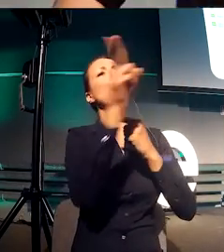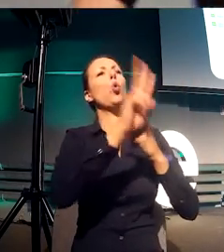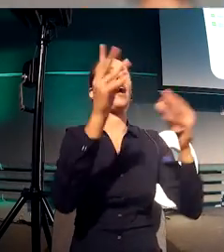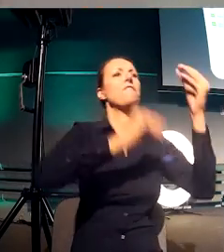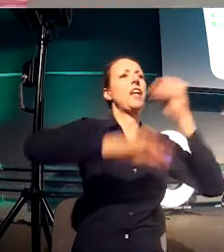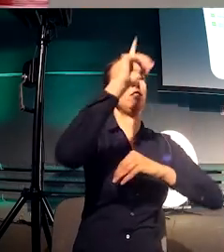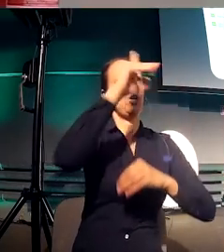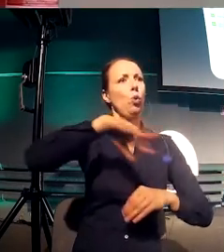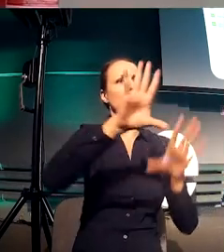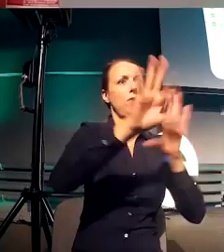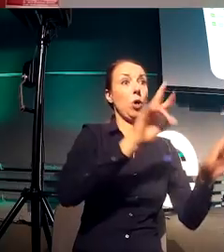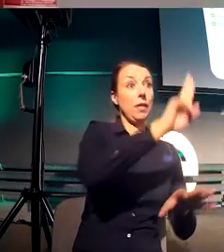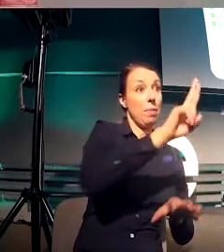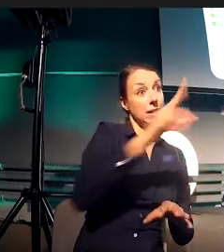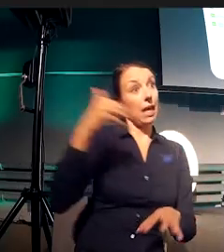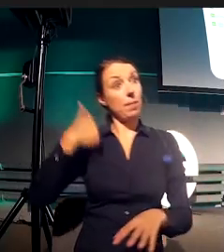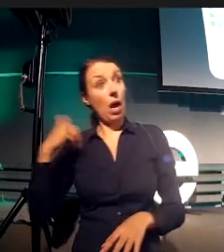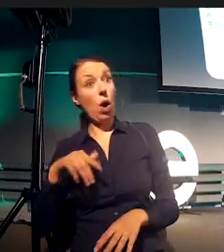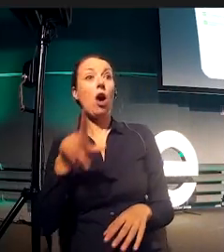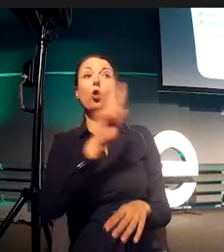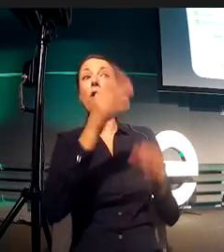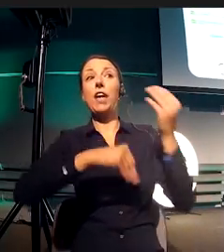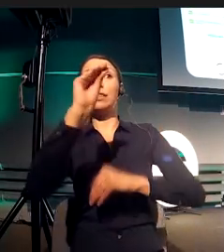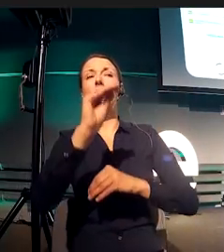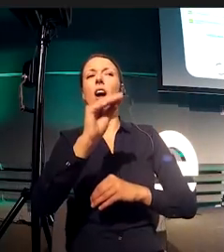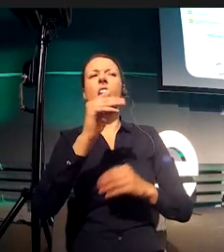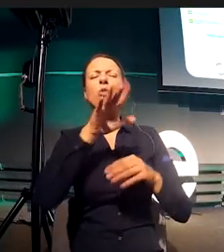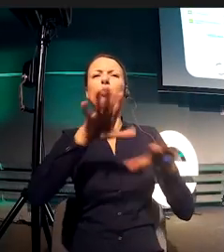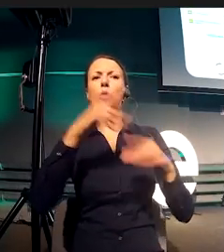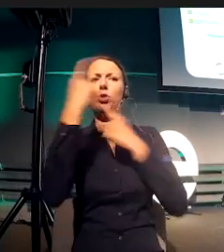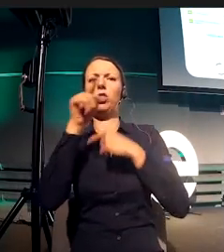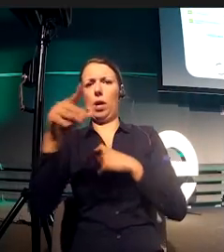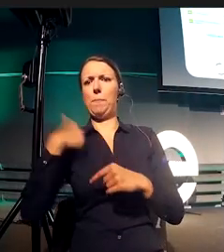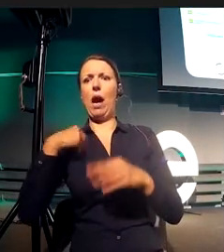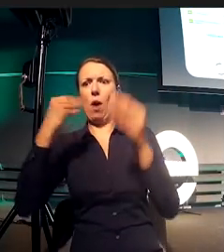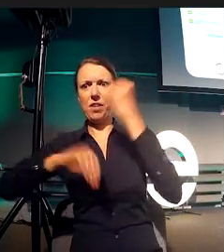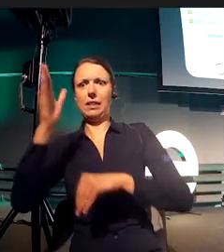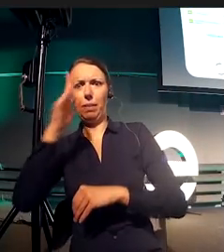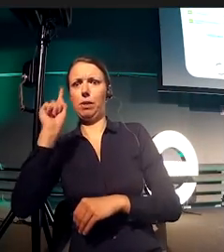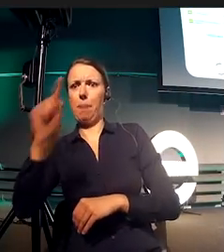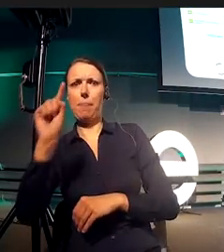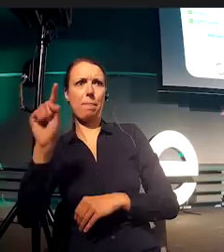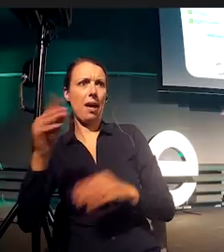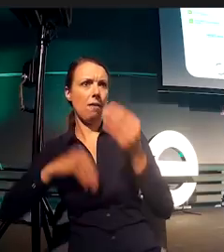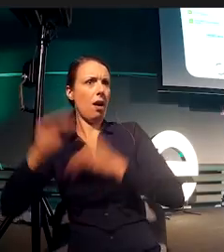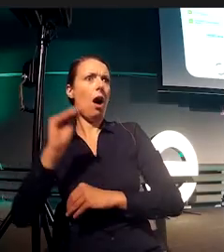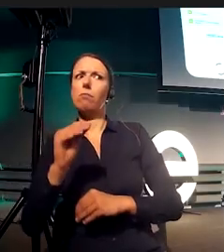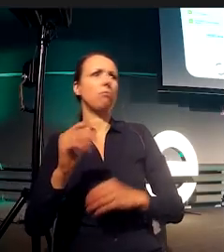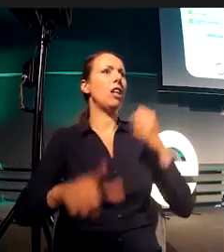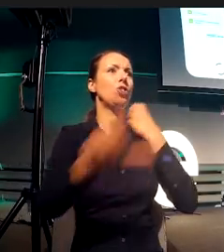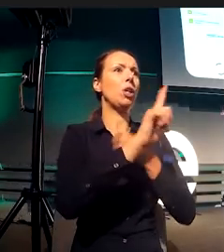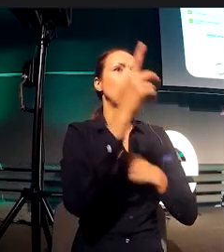Everybody thinks it's the white one. Really? Wow. Well, 73% more people